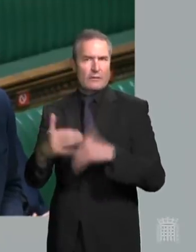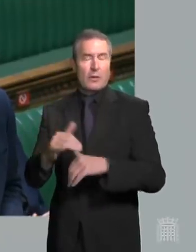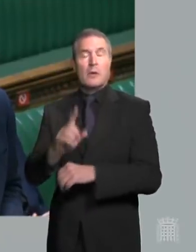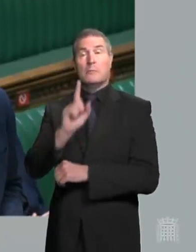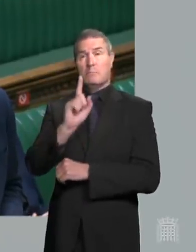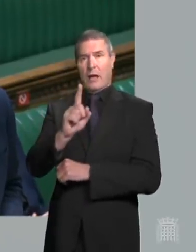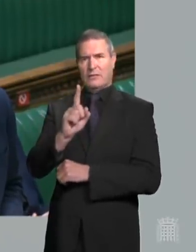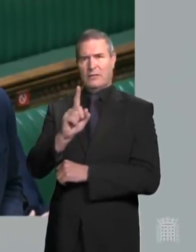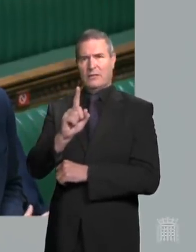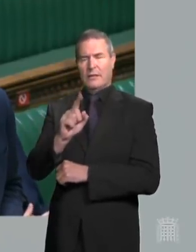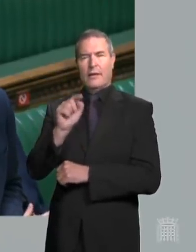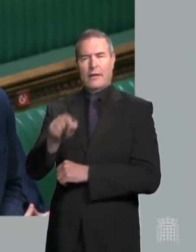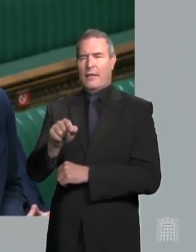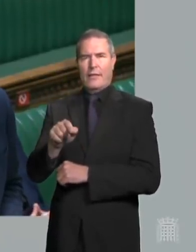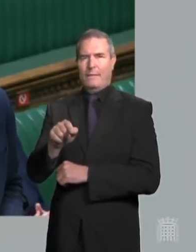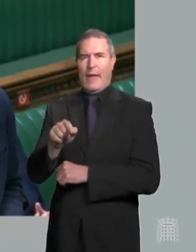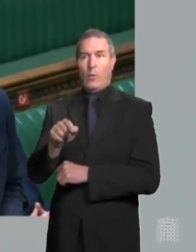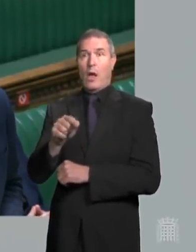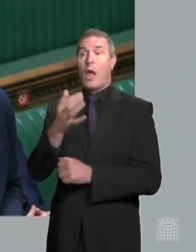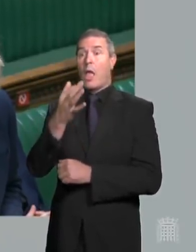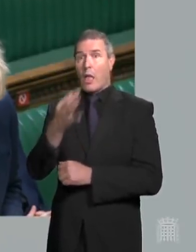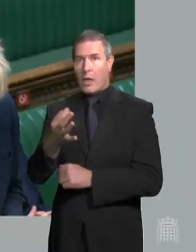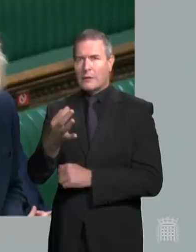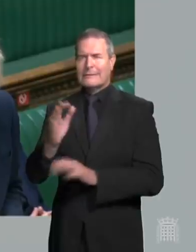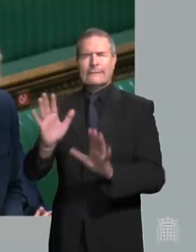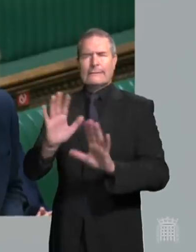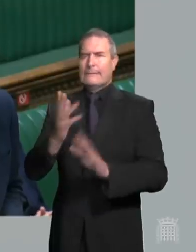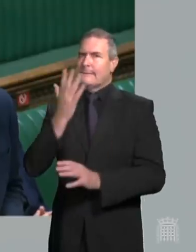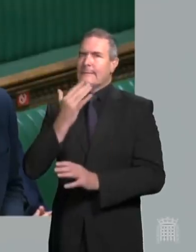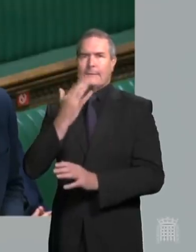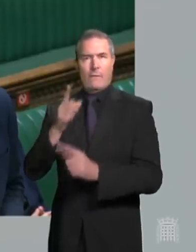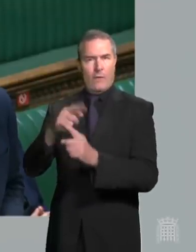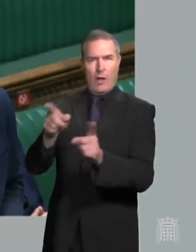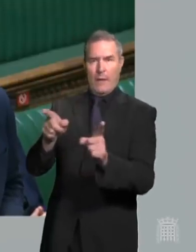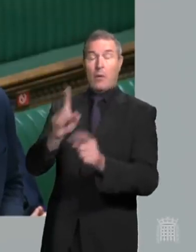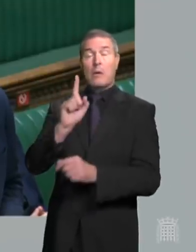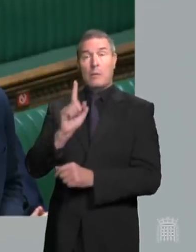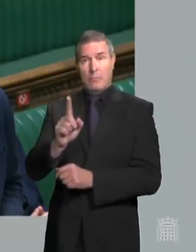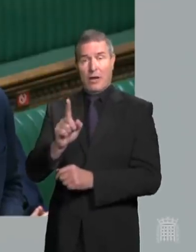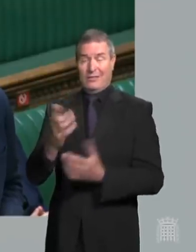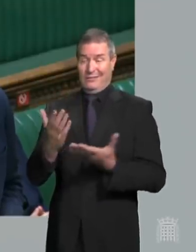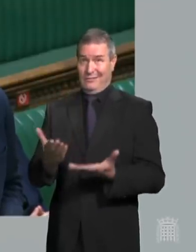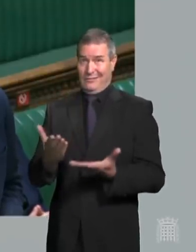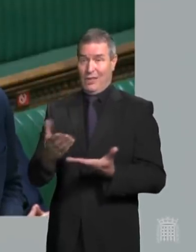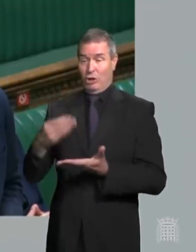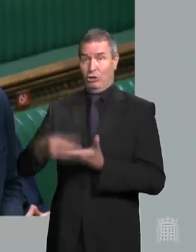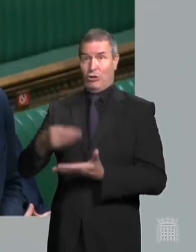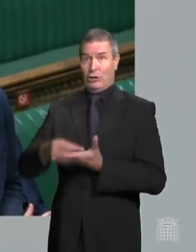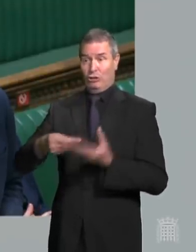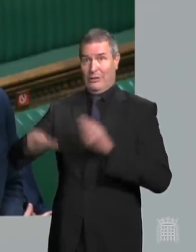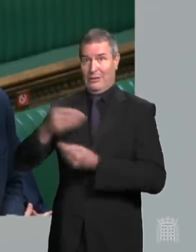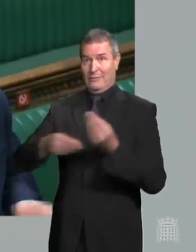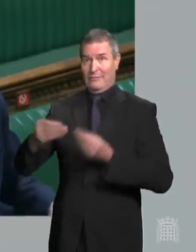alas, that they were misguided to do so. But I think that the line taken by the Treasury, I'm afraid,